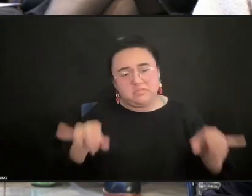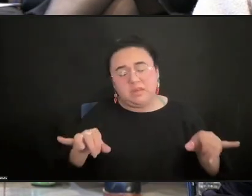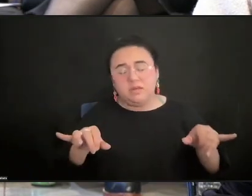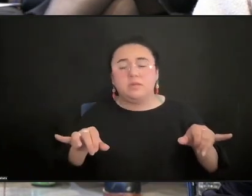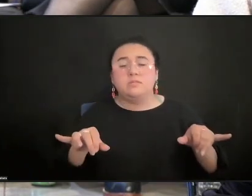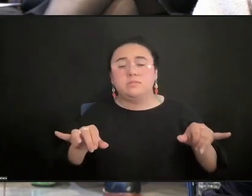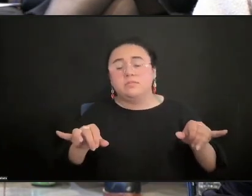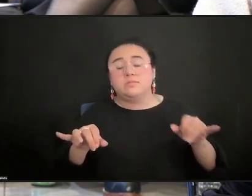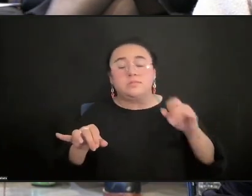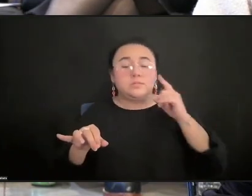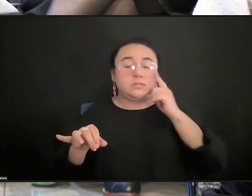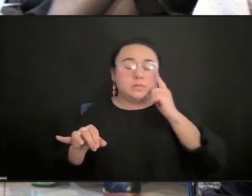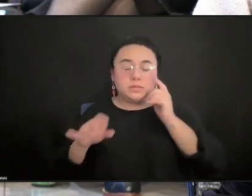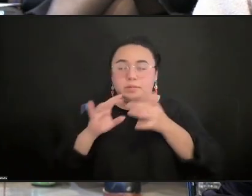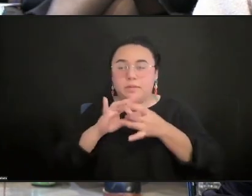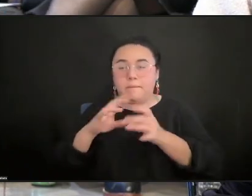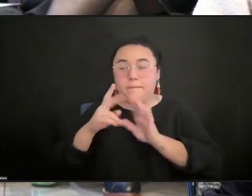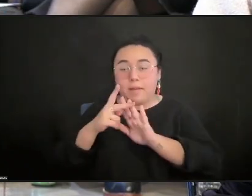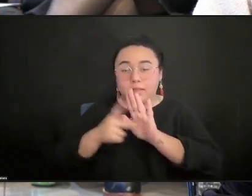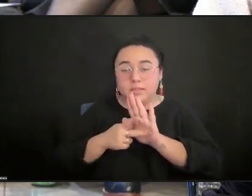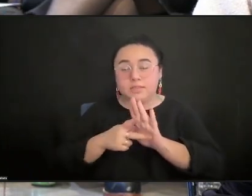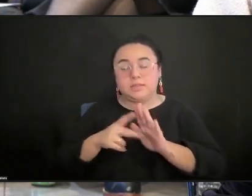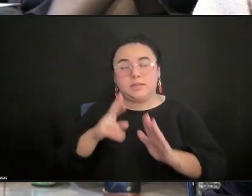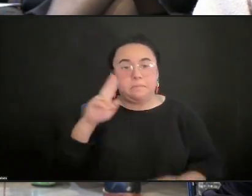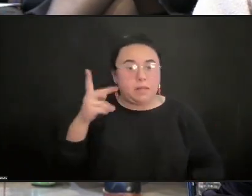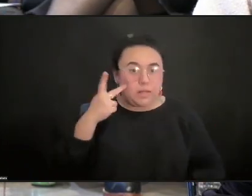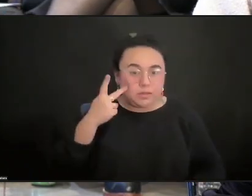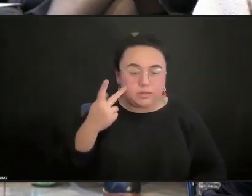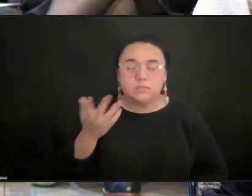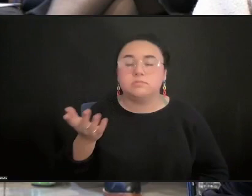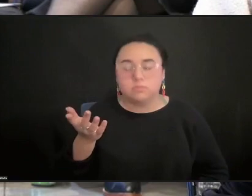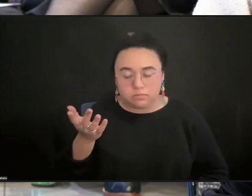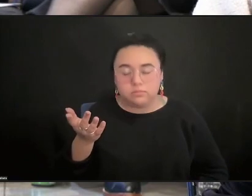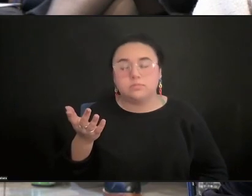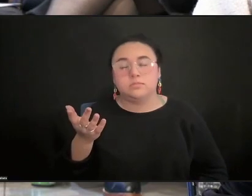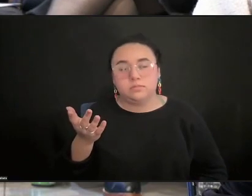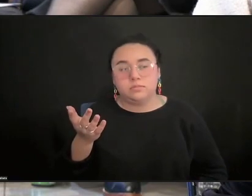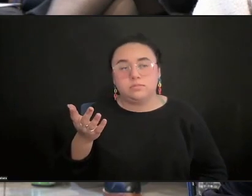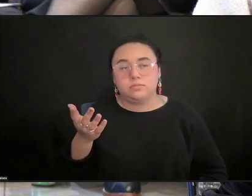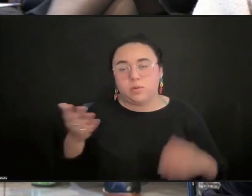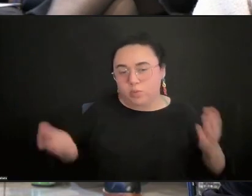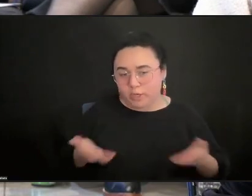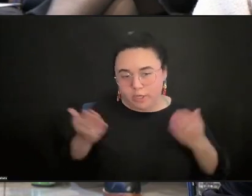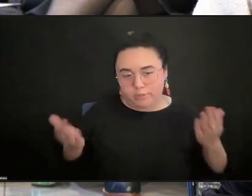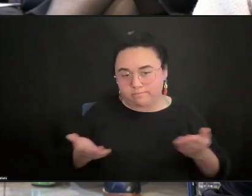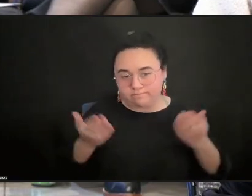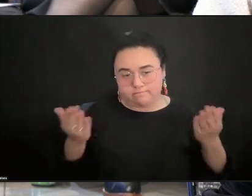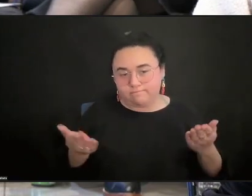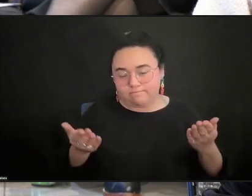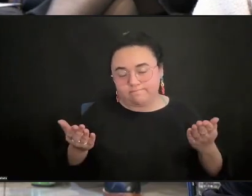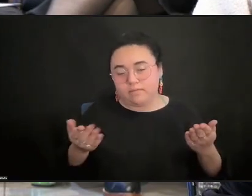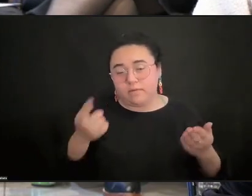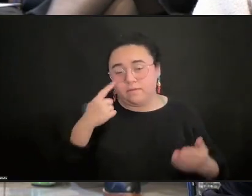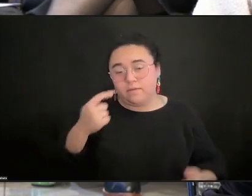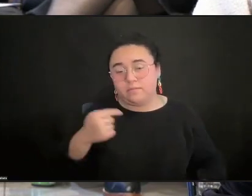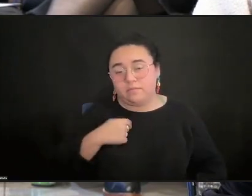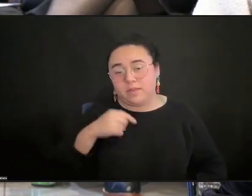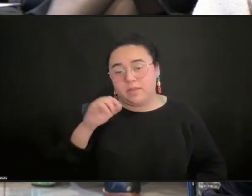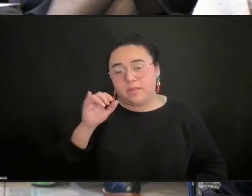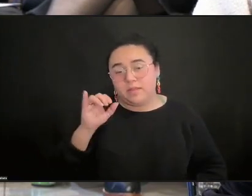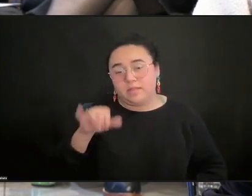about policies. about politics. It's here we are. And I think, to me, it's just,